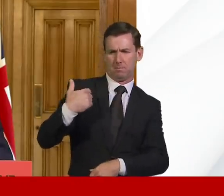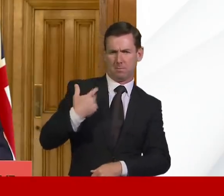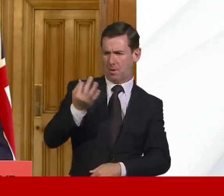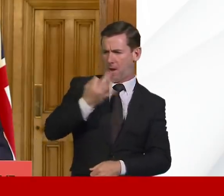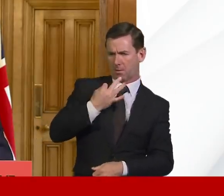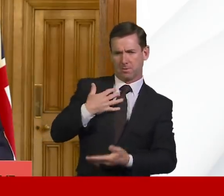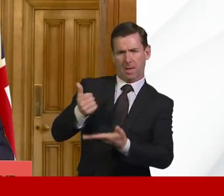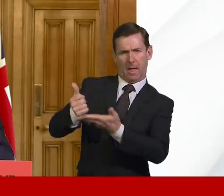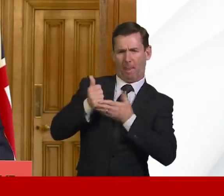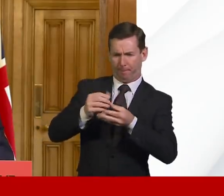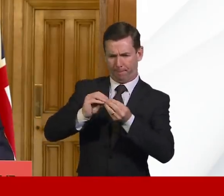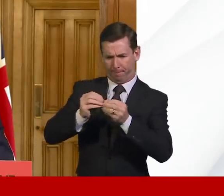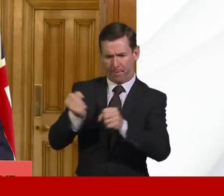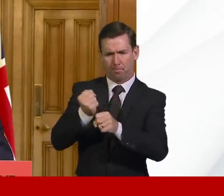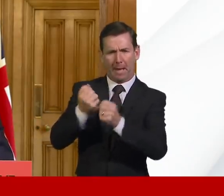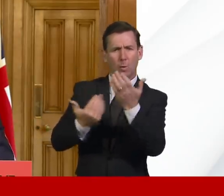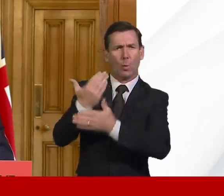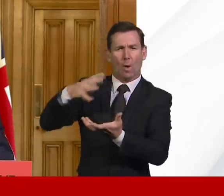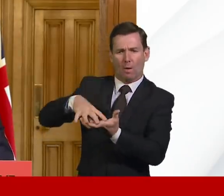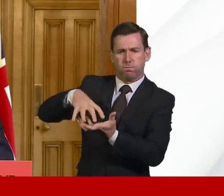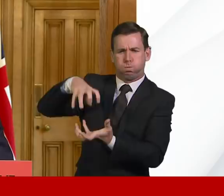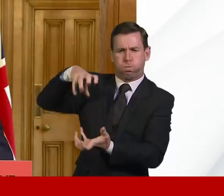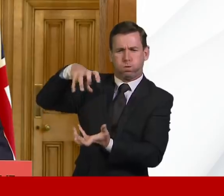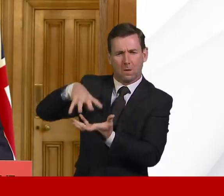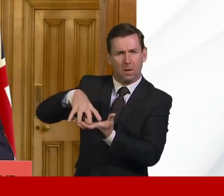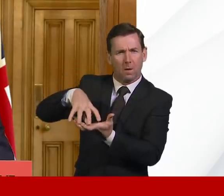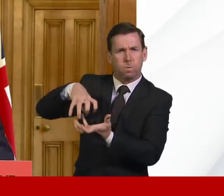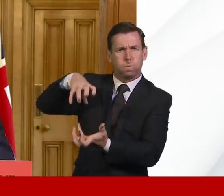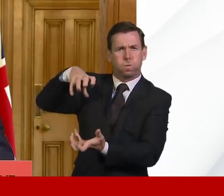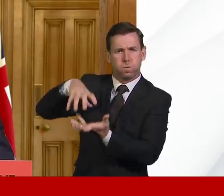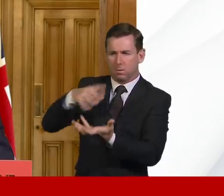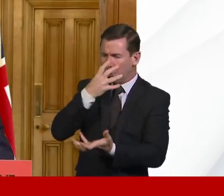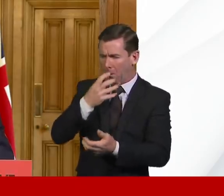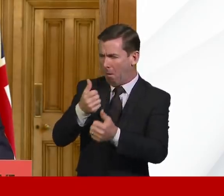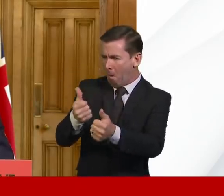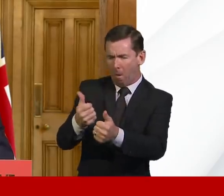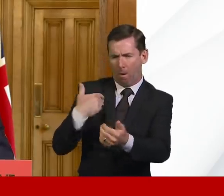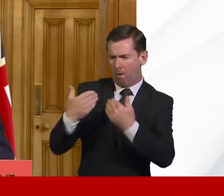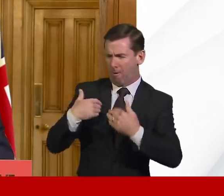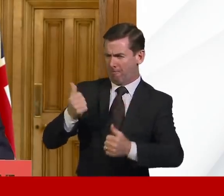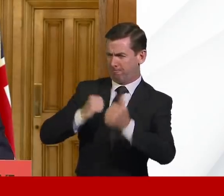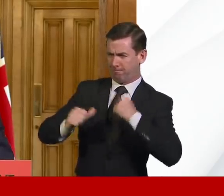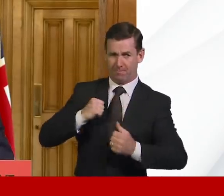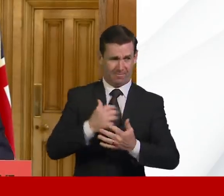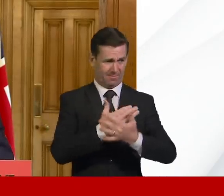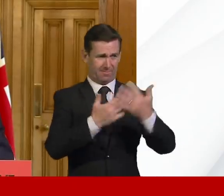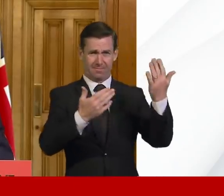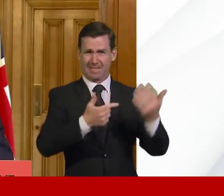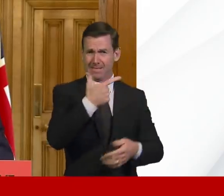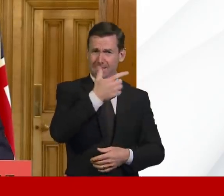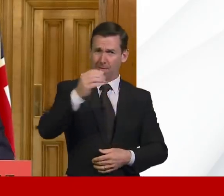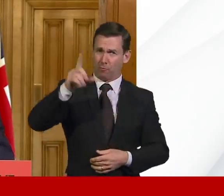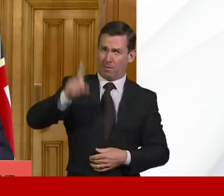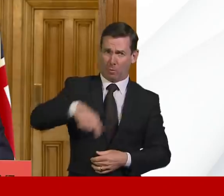the ventilator challenge or more than 700,000 people signing up to volunteer for our brilliant NHS.